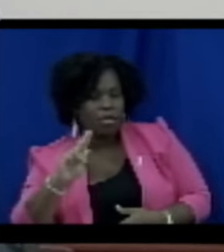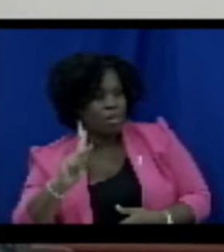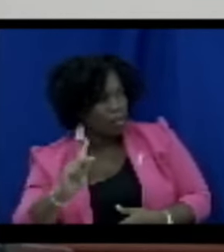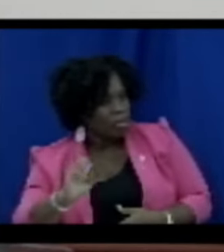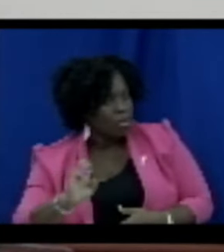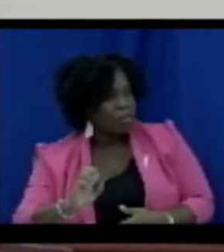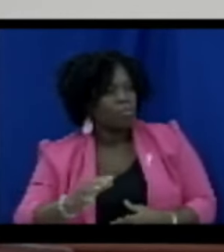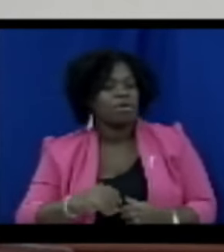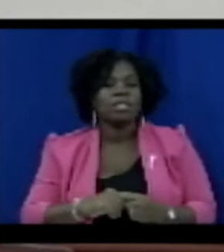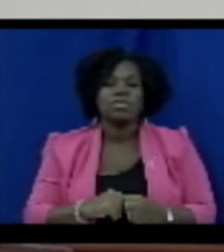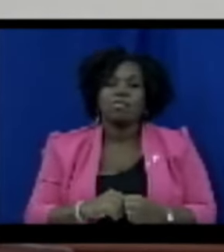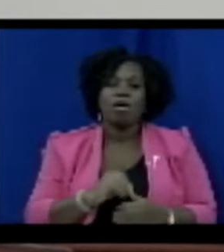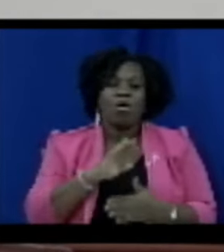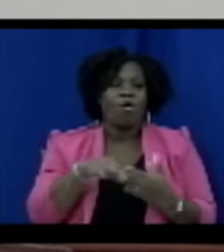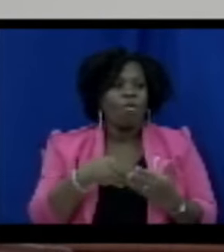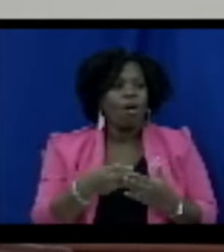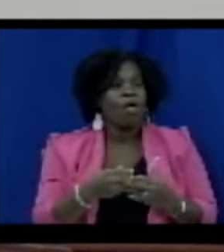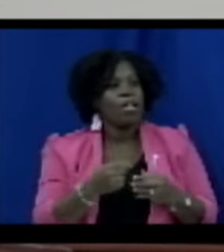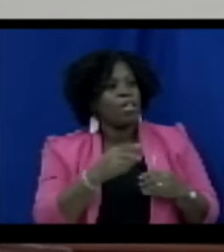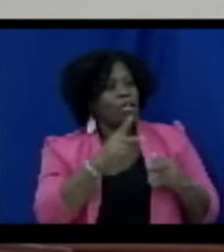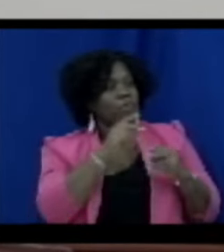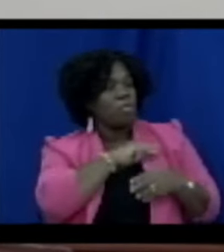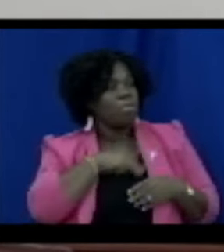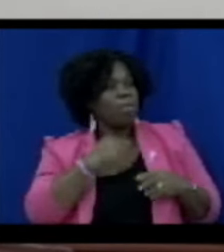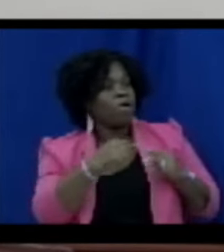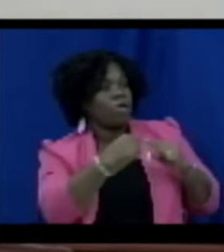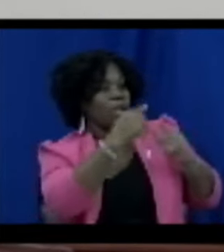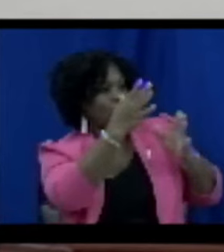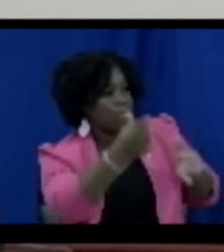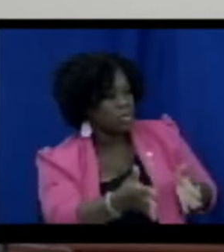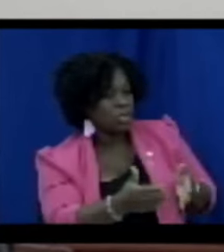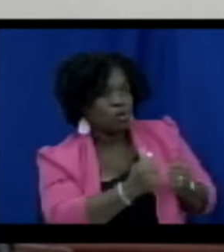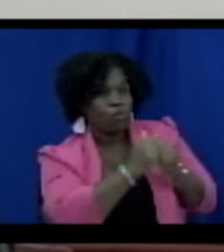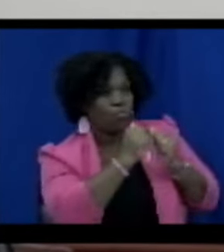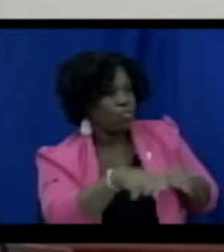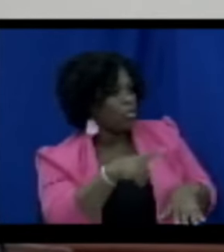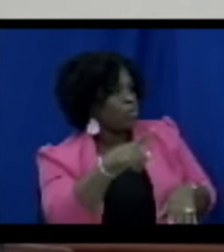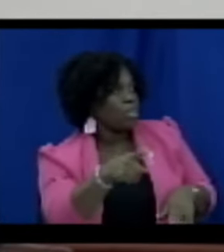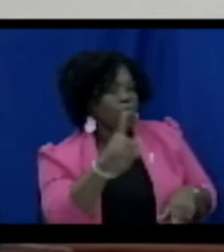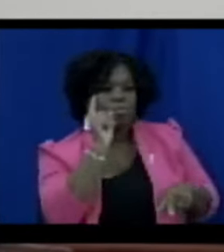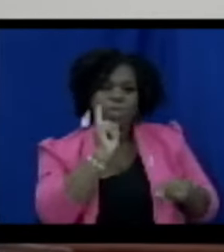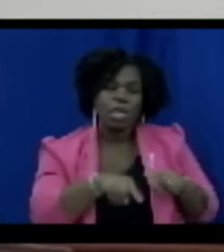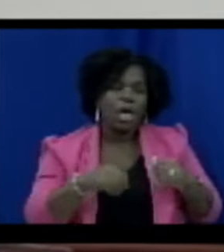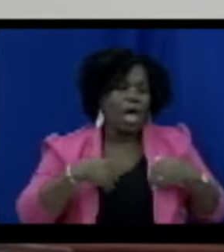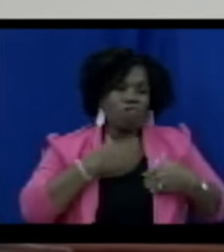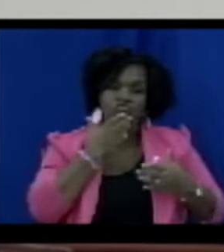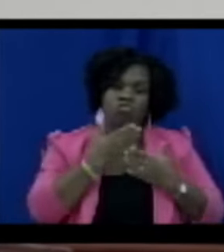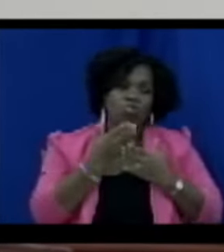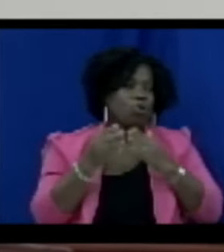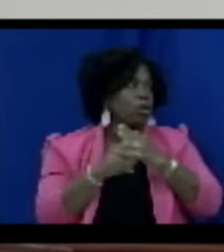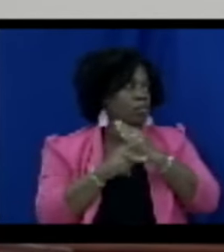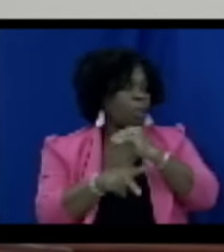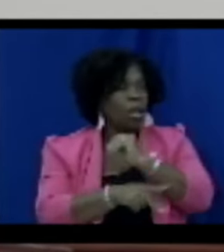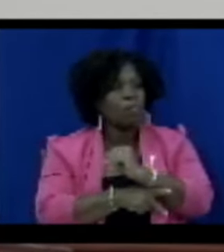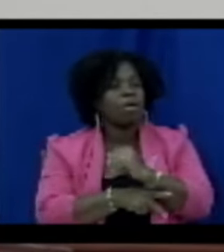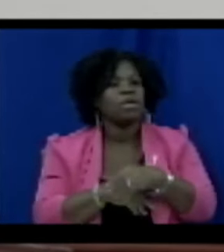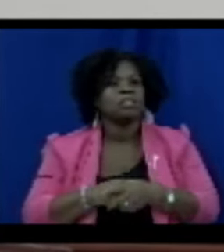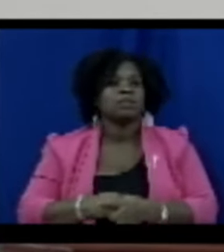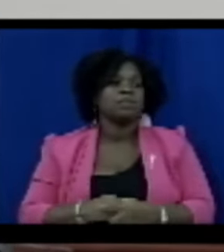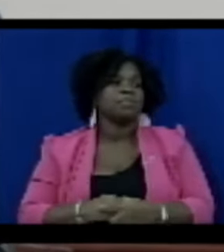with his work, those on the opposite side because without them, this process cannot be had.